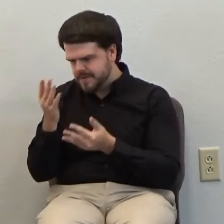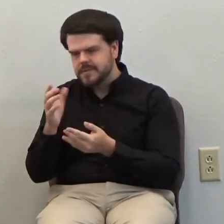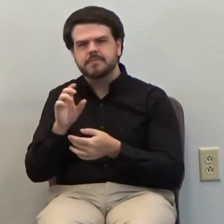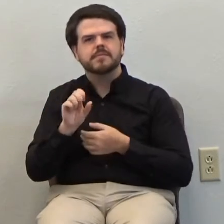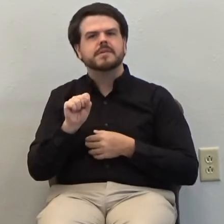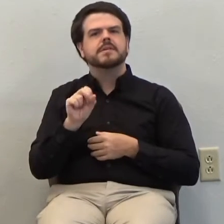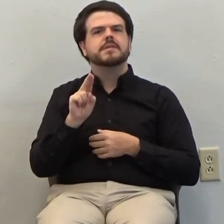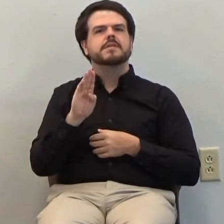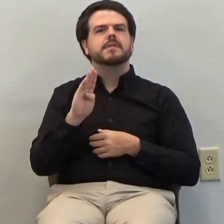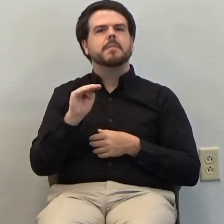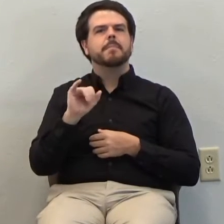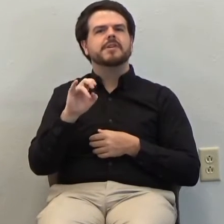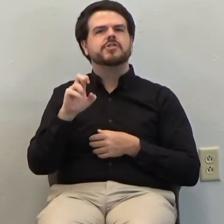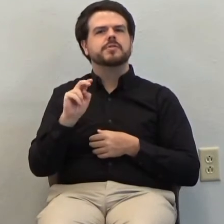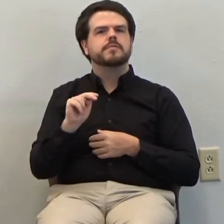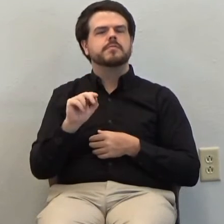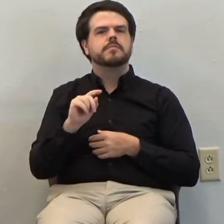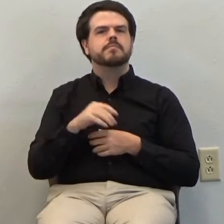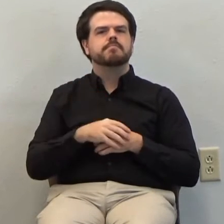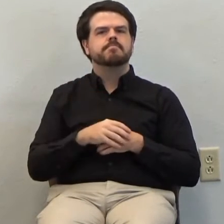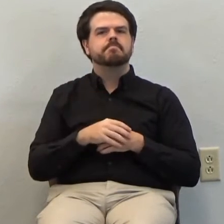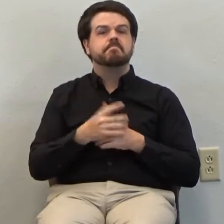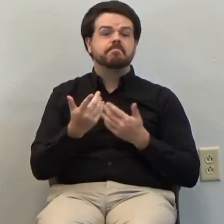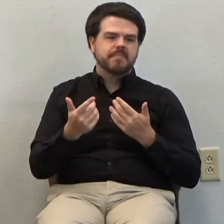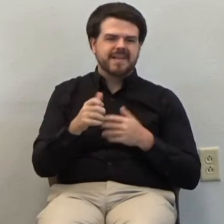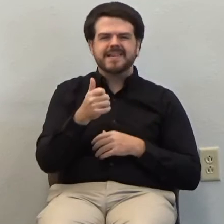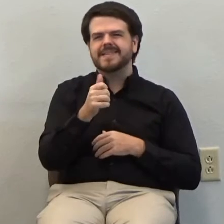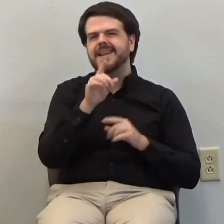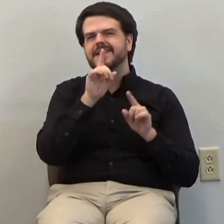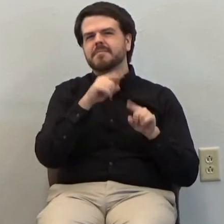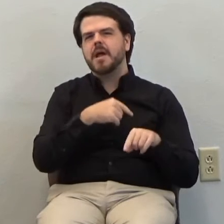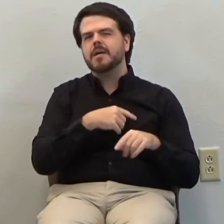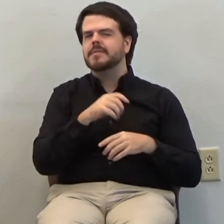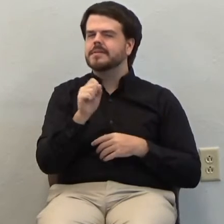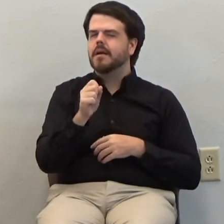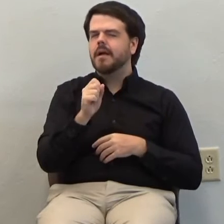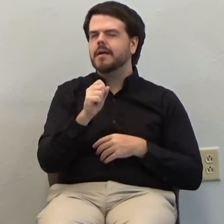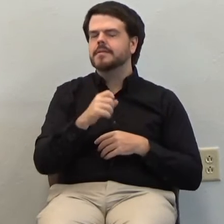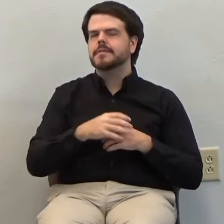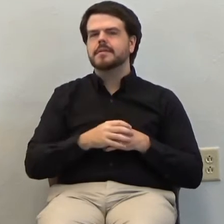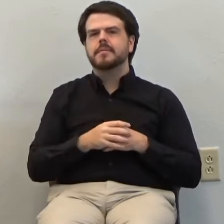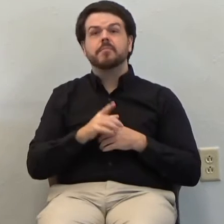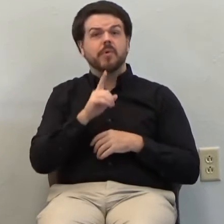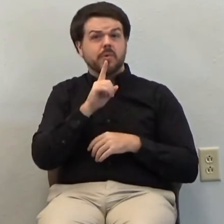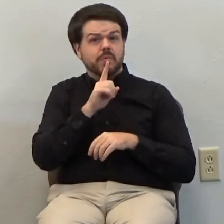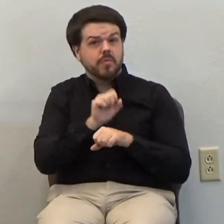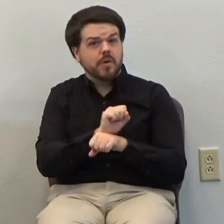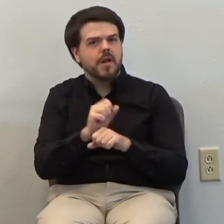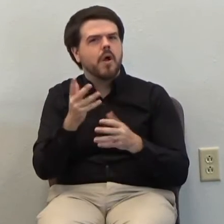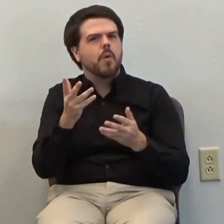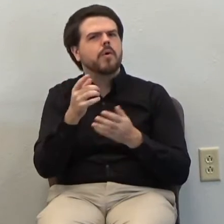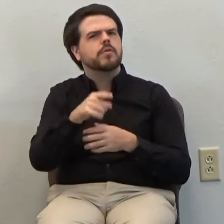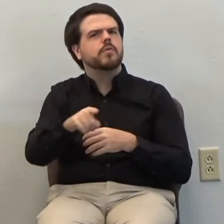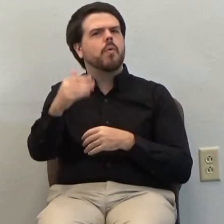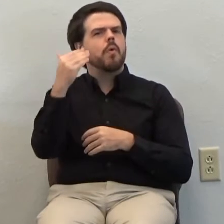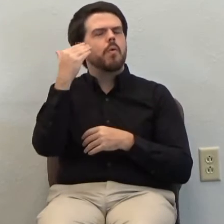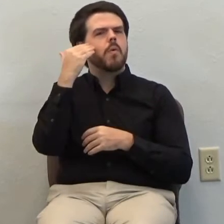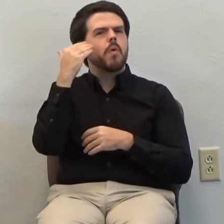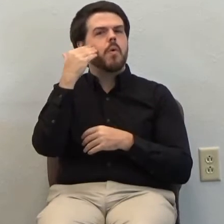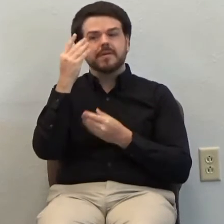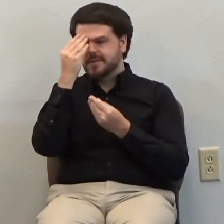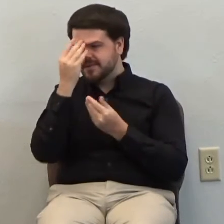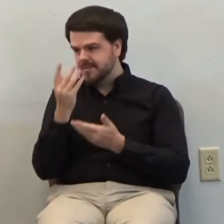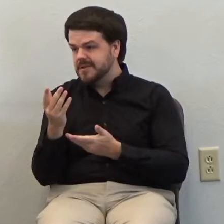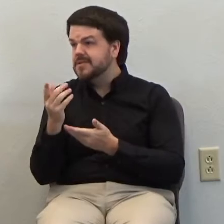Yes, keeping the Ten Commandments, certainly. But what I want you to hear today is more of the submission of saying, Lord, you